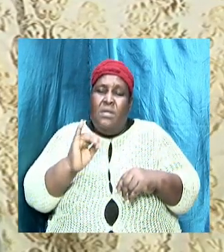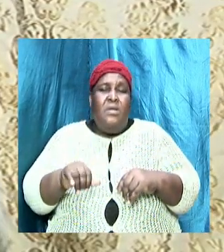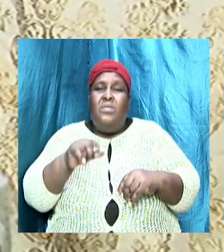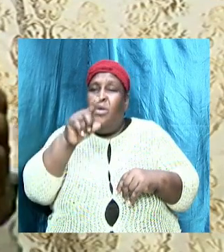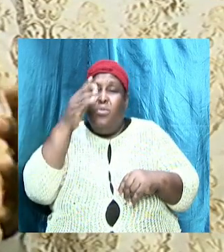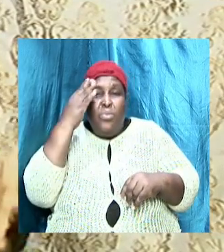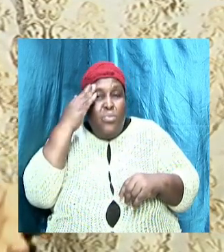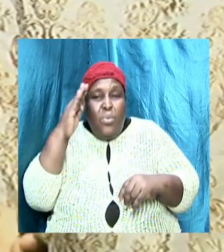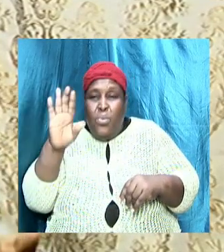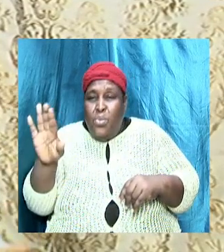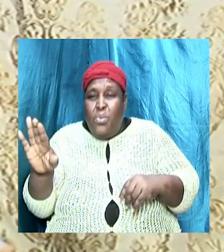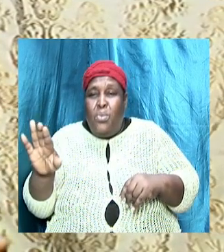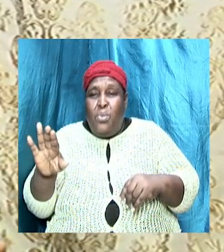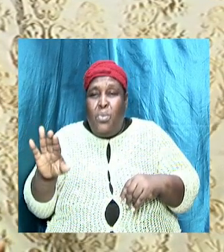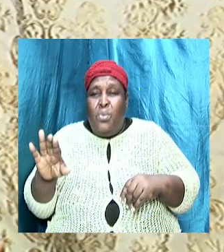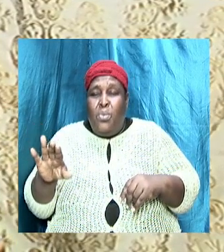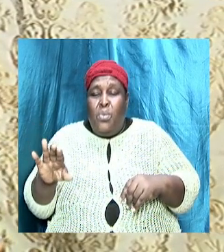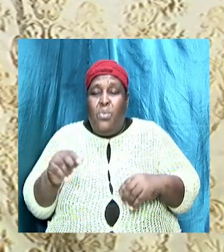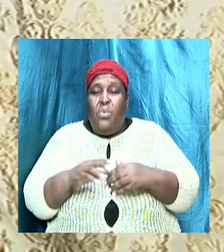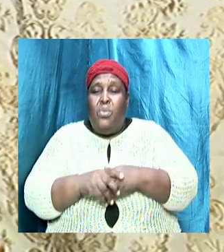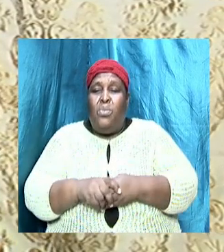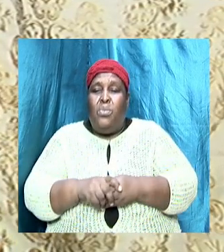just come into our midst